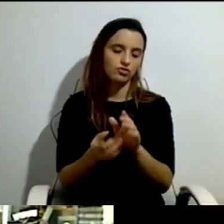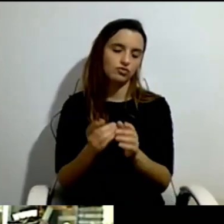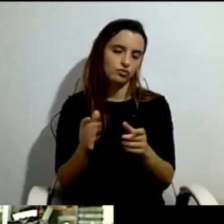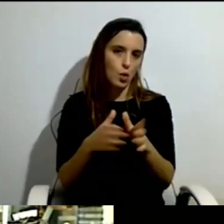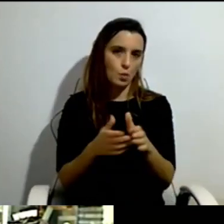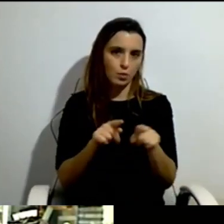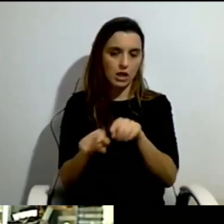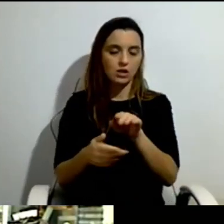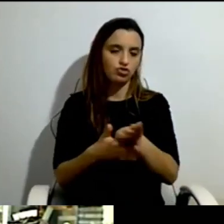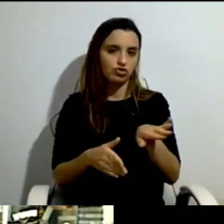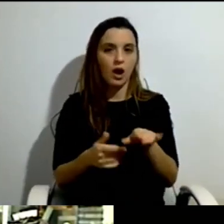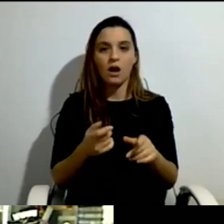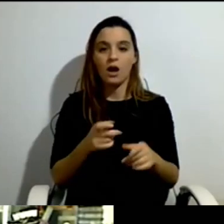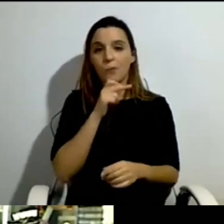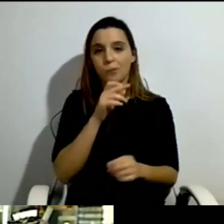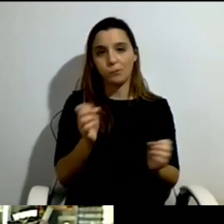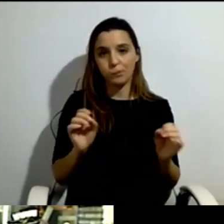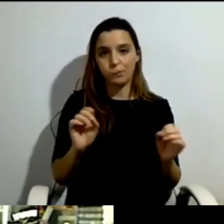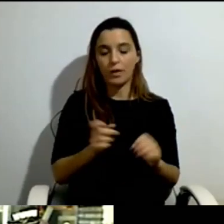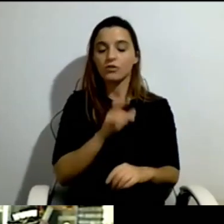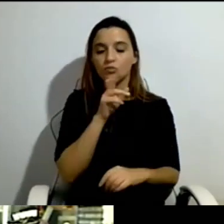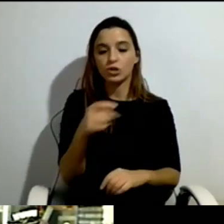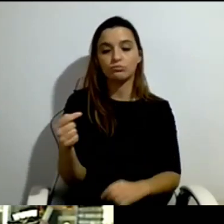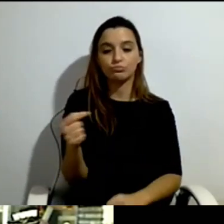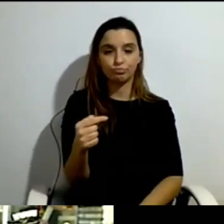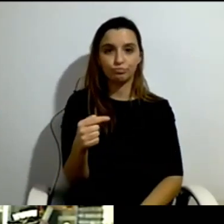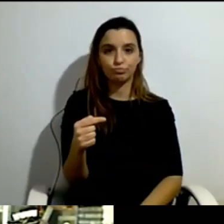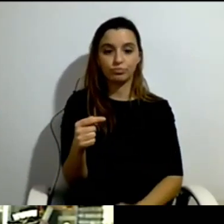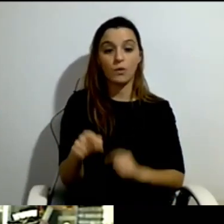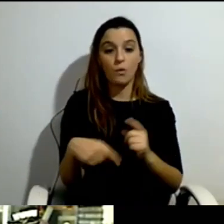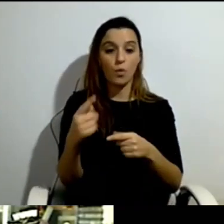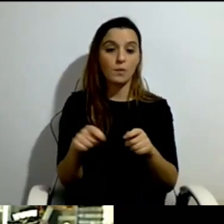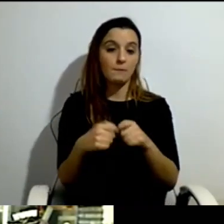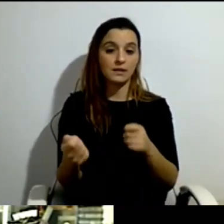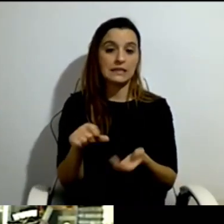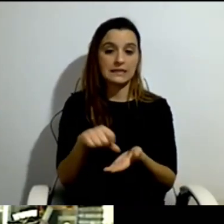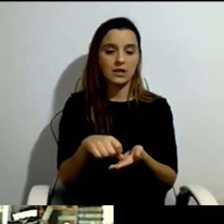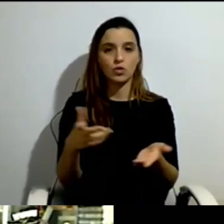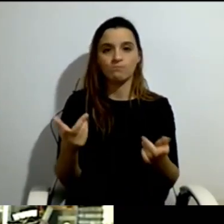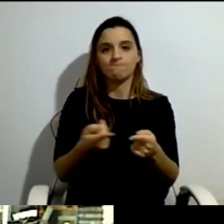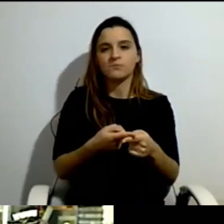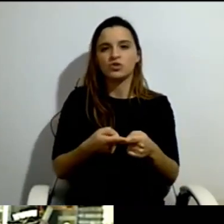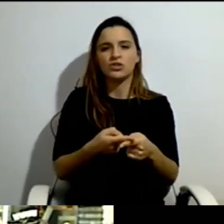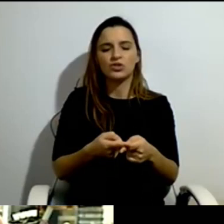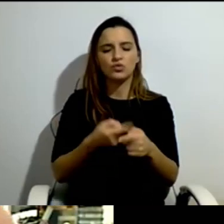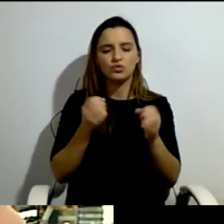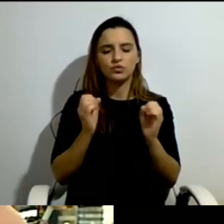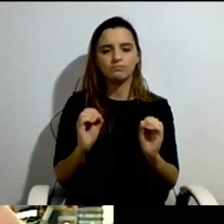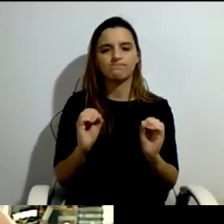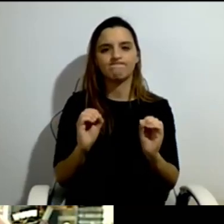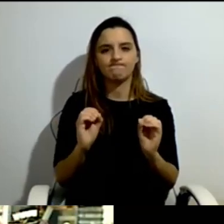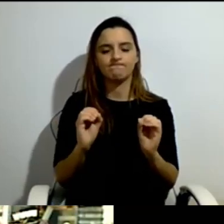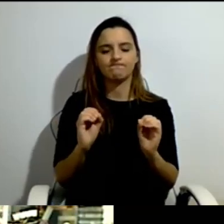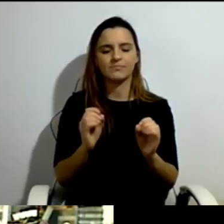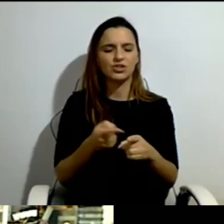and from the middle parties, no interest at all. They were absolutely not interested to talk to us. Of course, we were